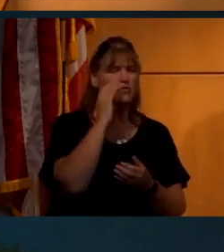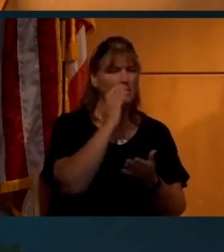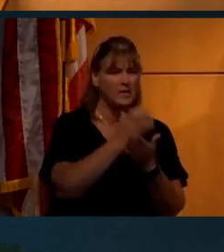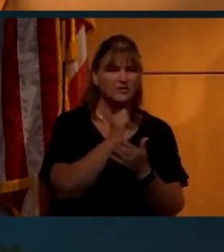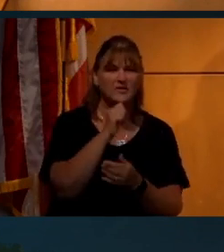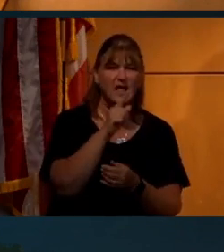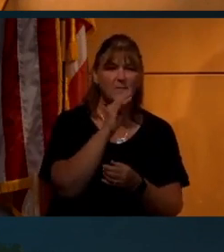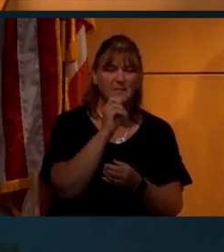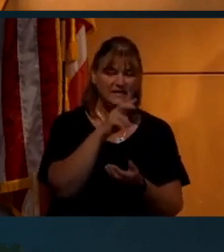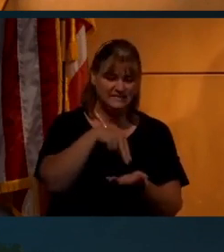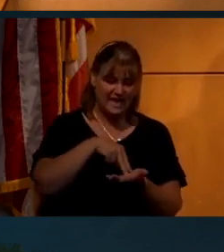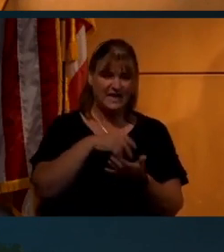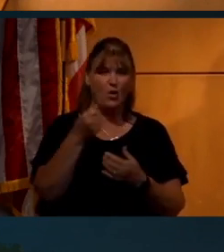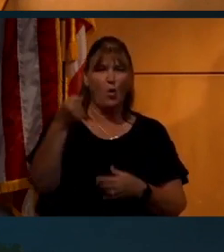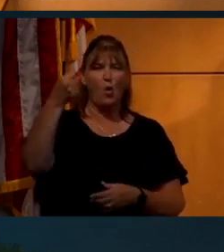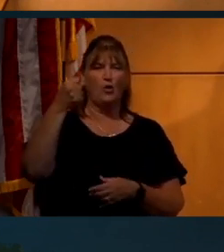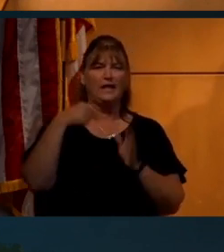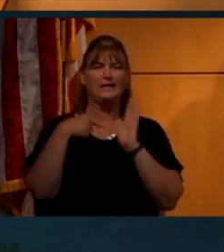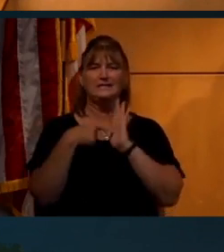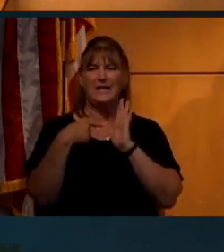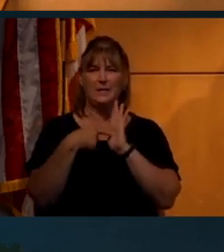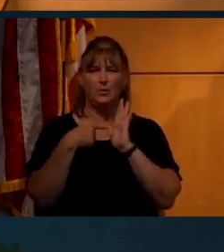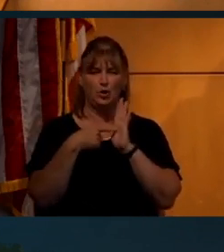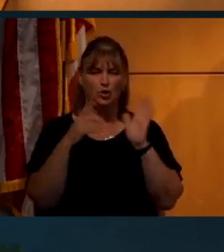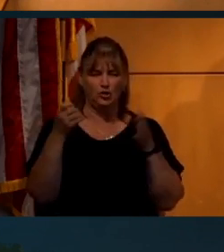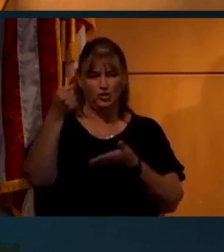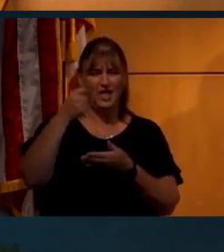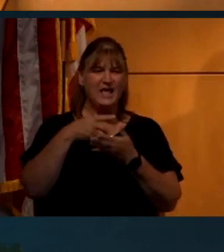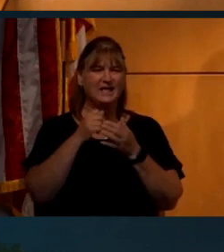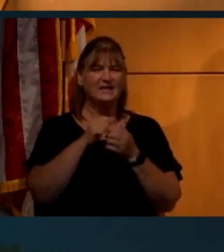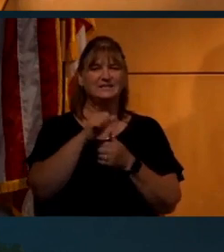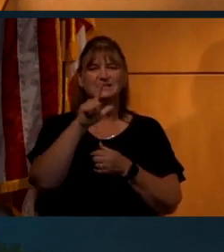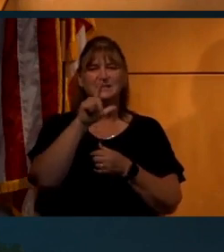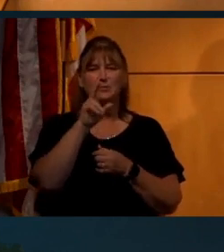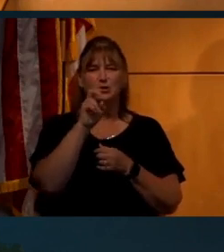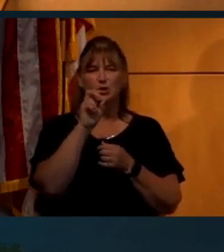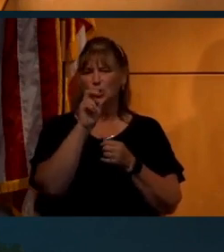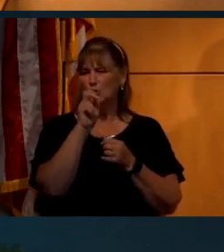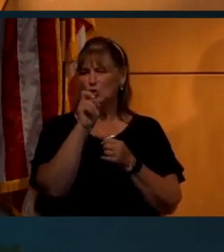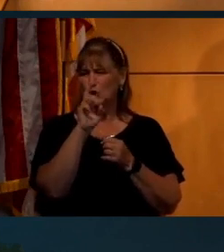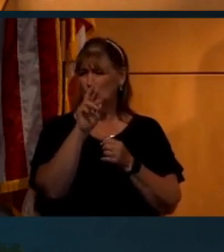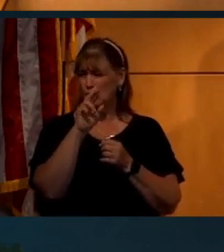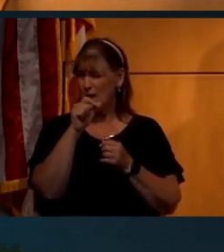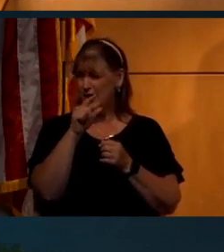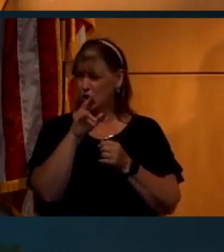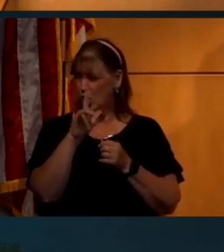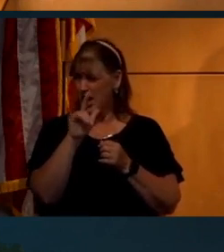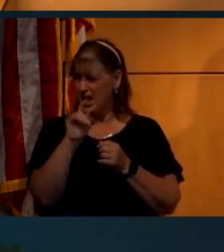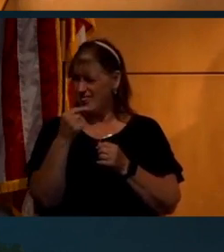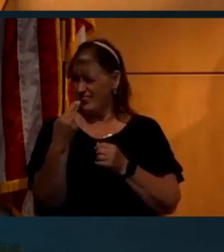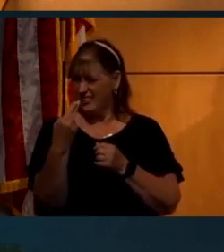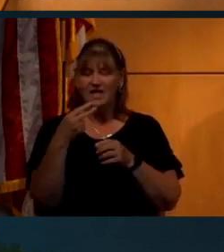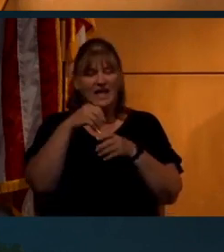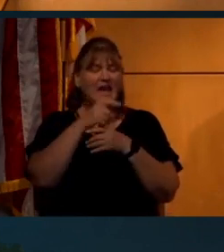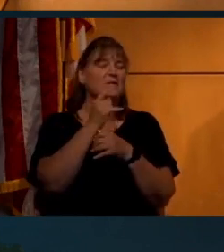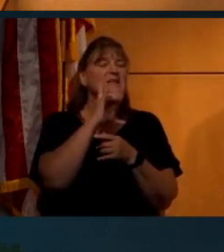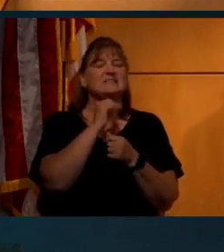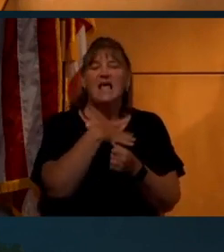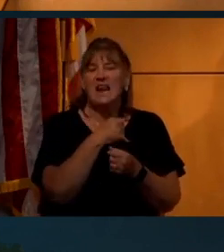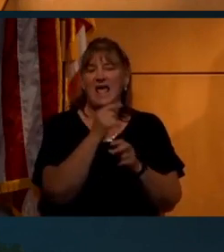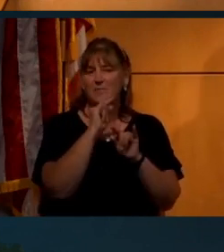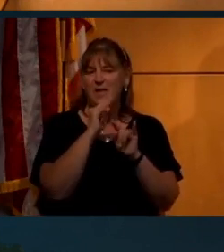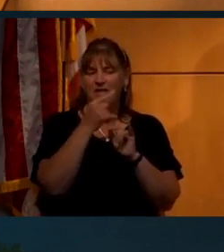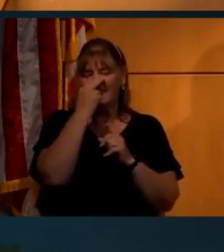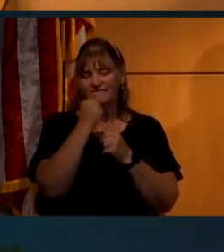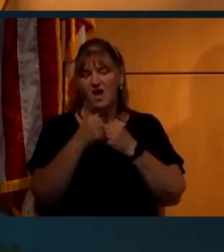of Al Bean standing on the moon. He's holding like a sample container. You can see some lunar regolith in it. And for whatever reason, because they like making